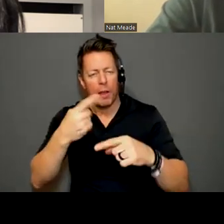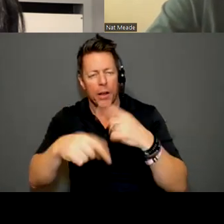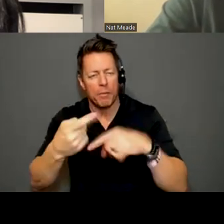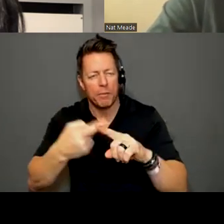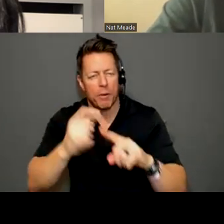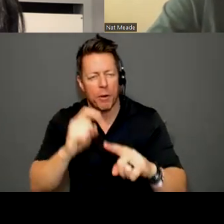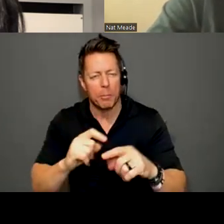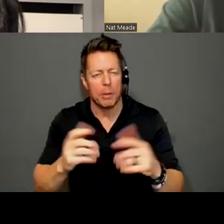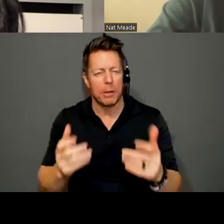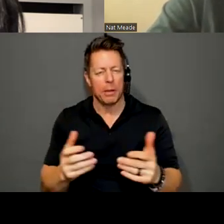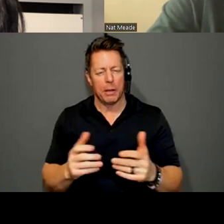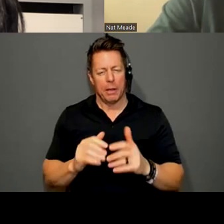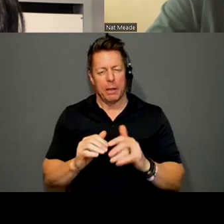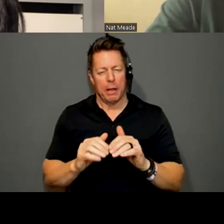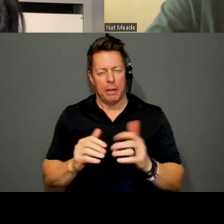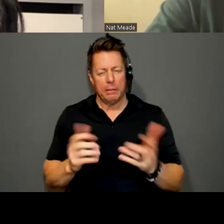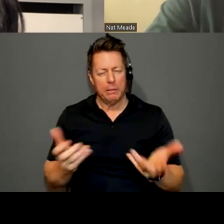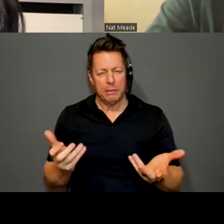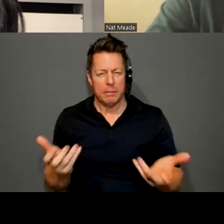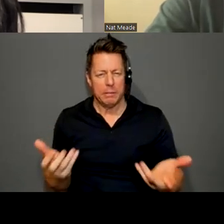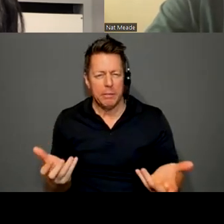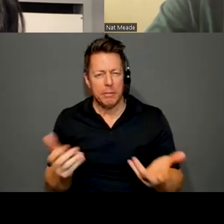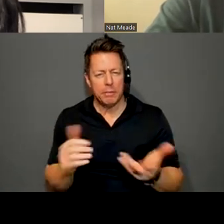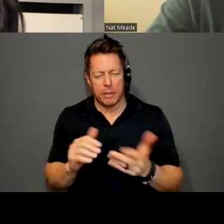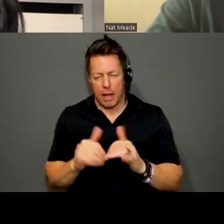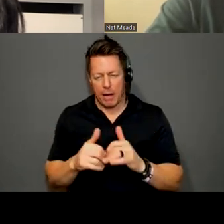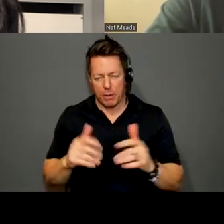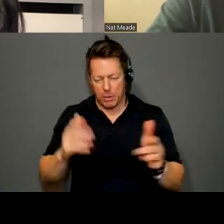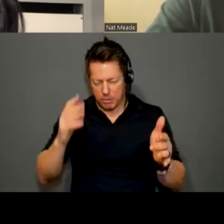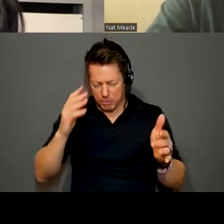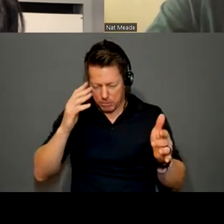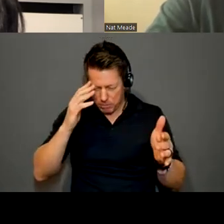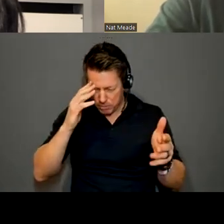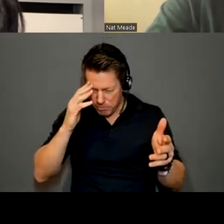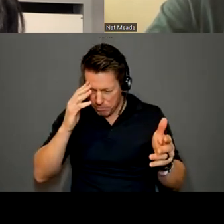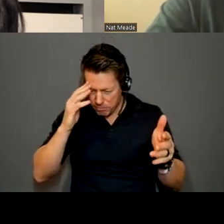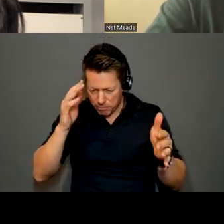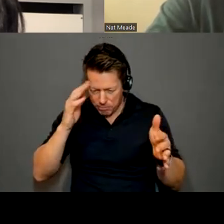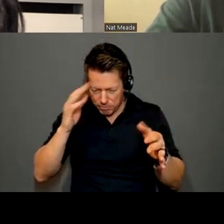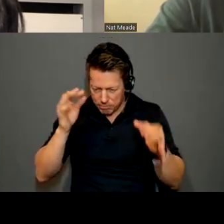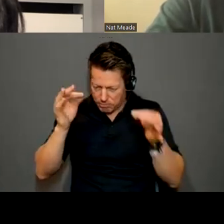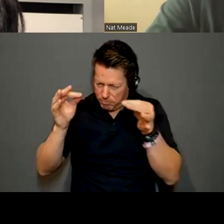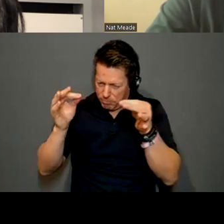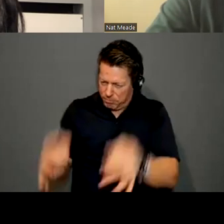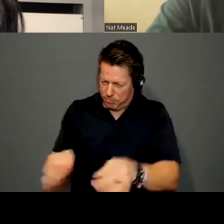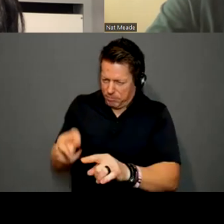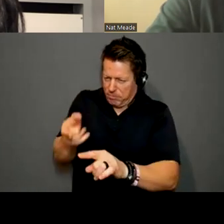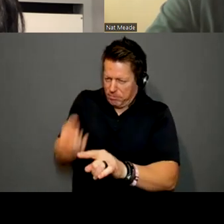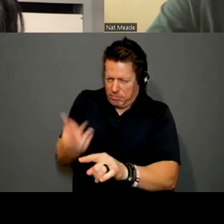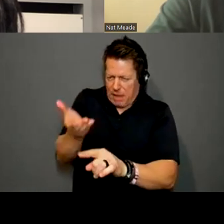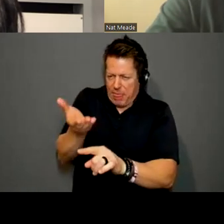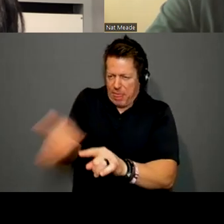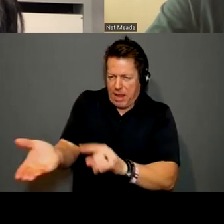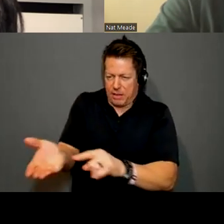arrive, I guess we already kind of asked this, but how you arrive at the thing. Is it just, is it through the process of